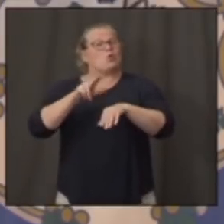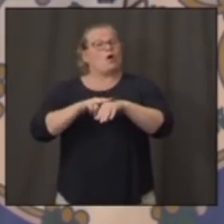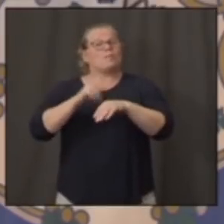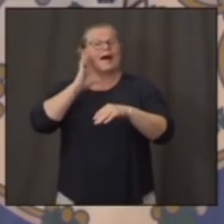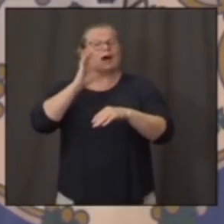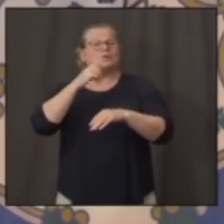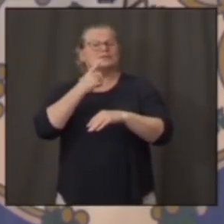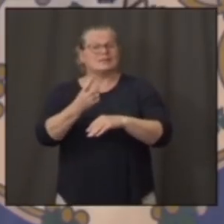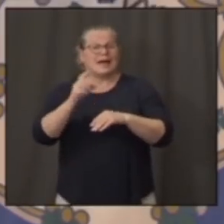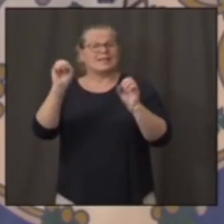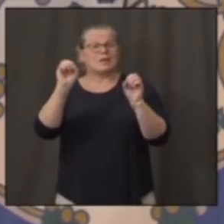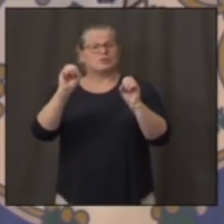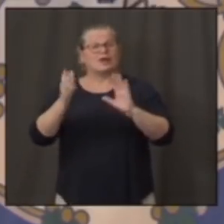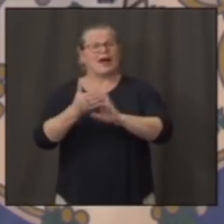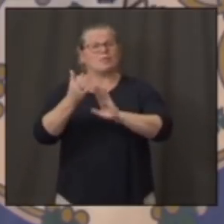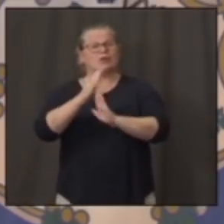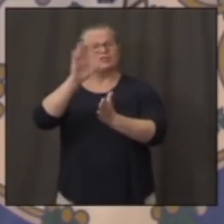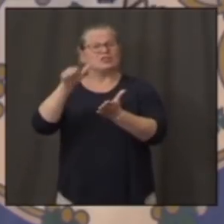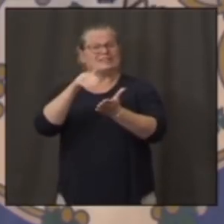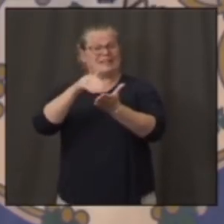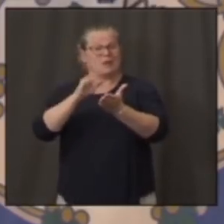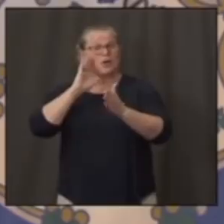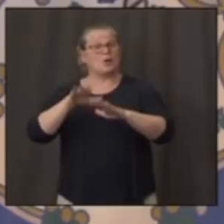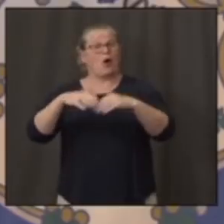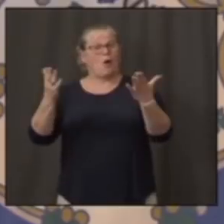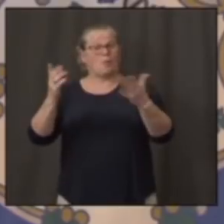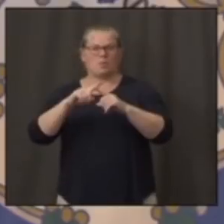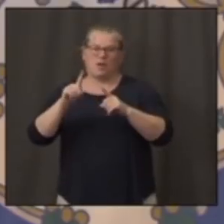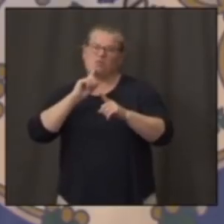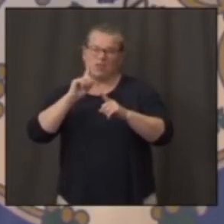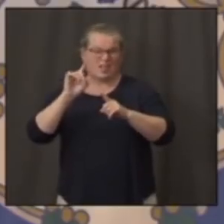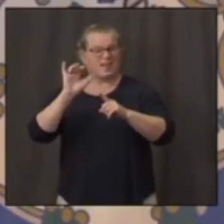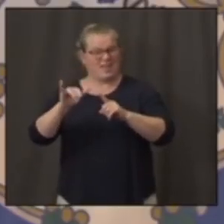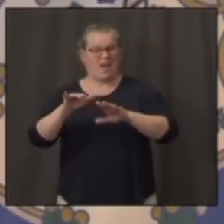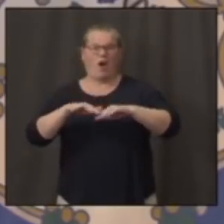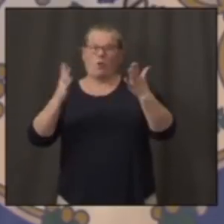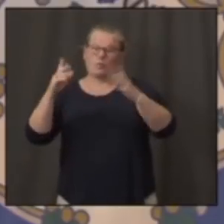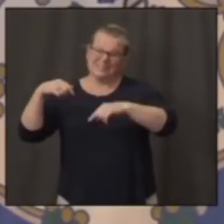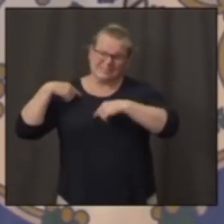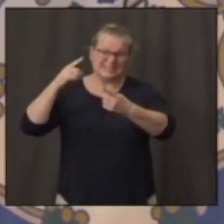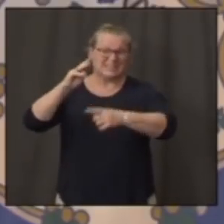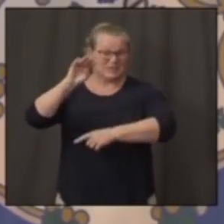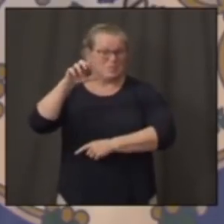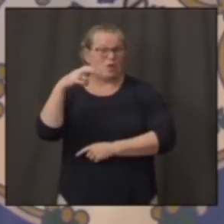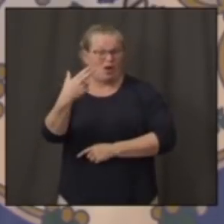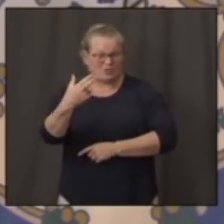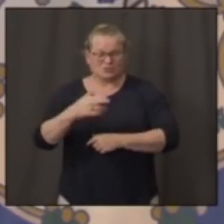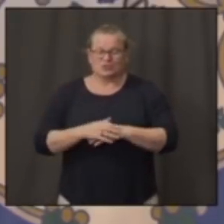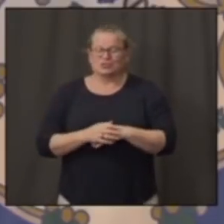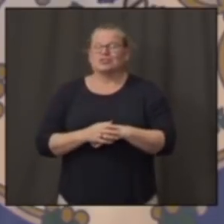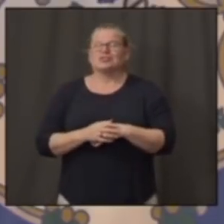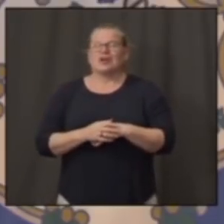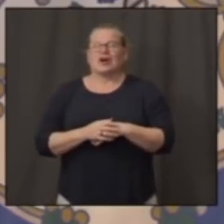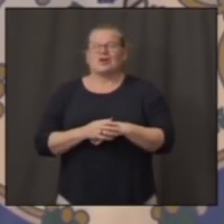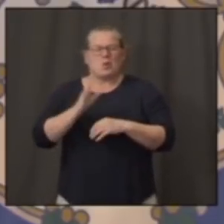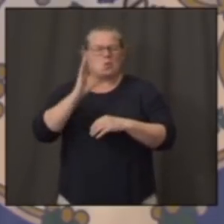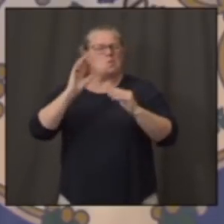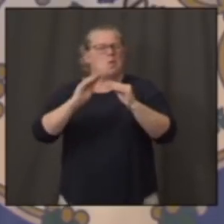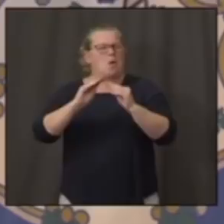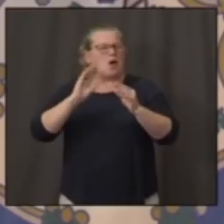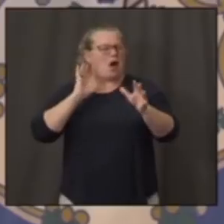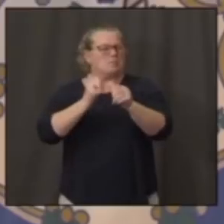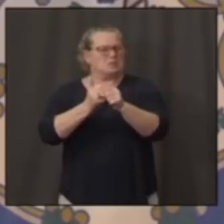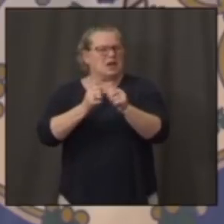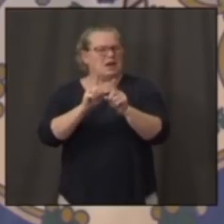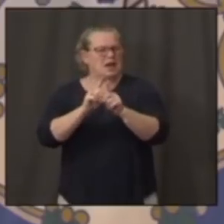actually it hasn't closed down since March. More on that as the week goes on. Very briefly, the